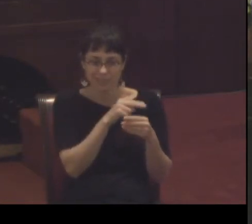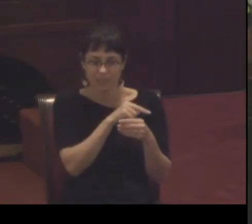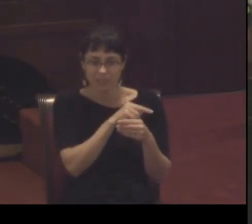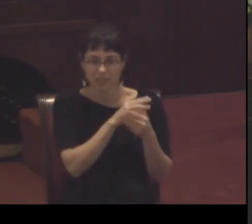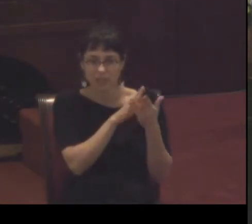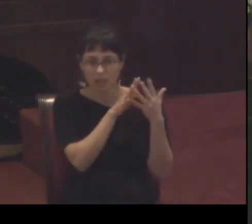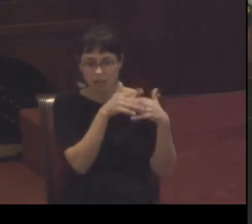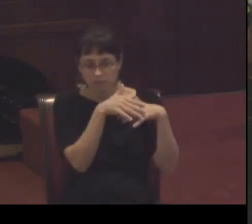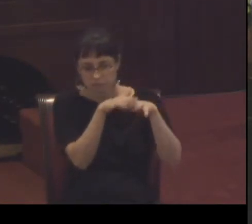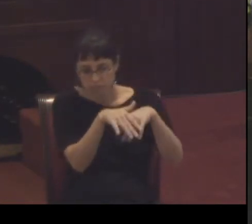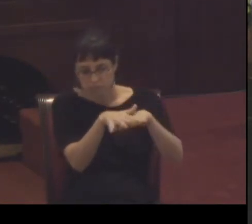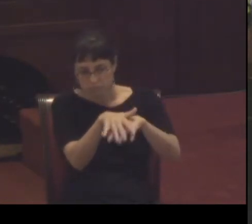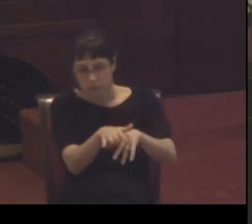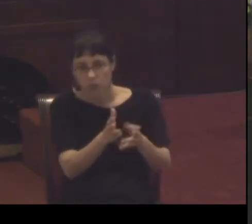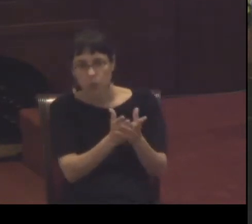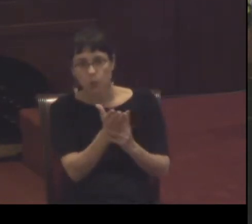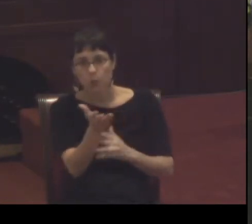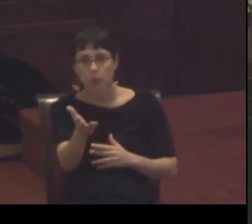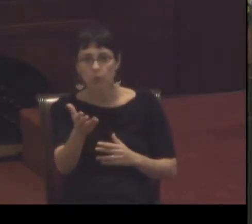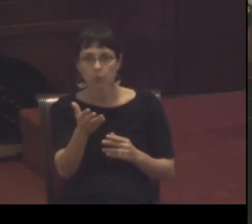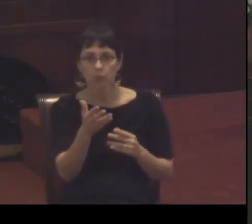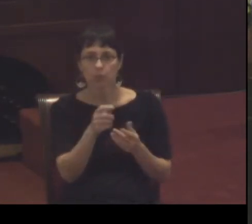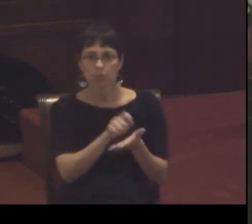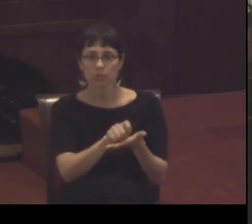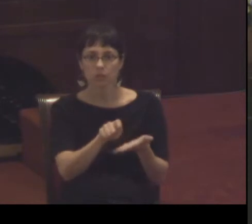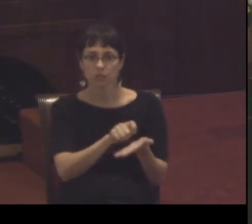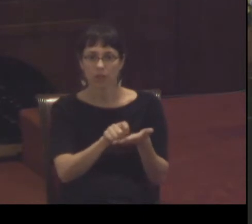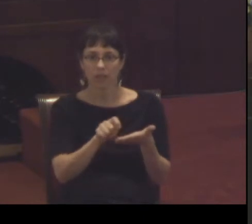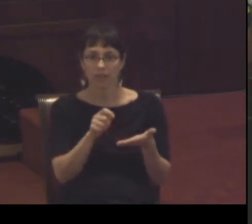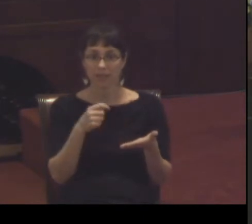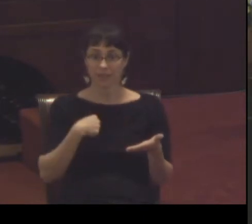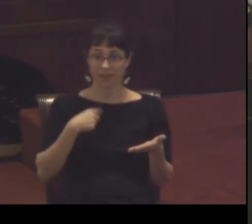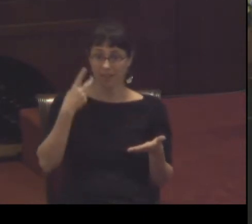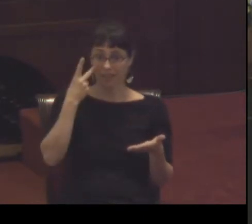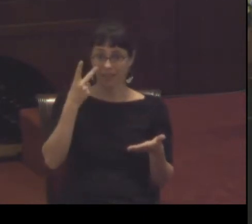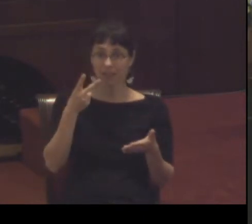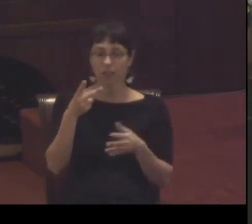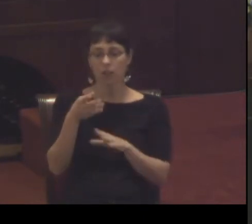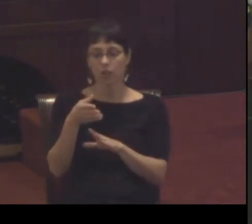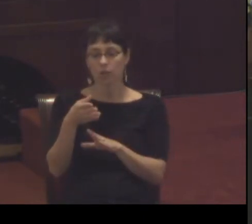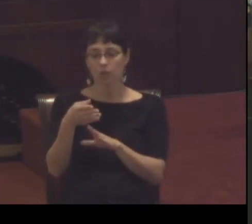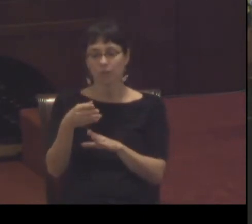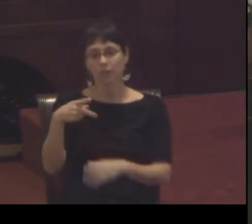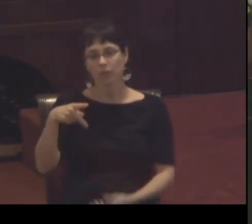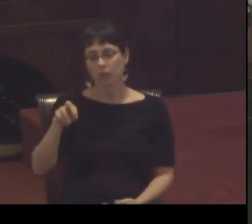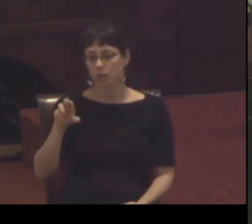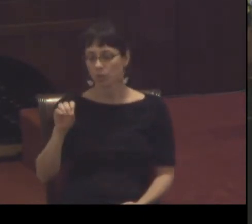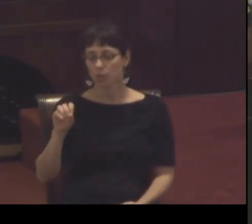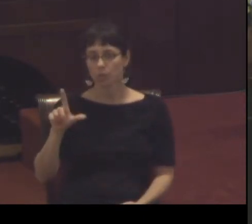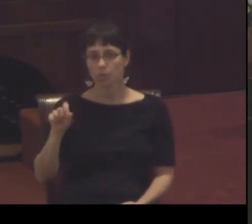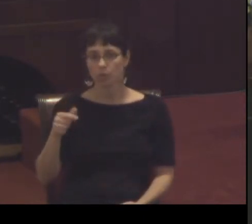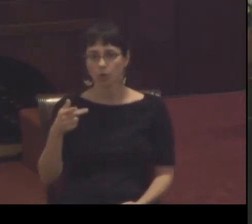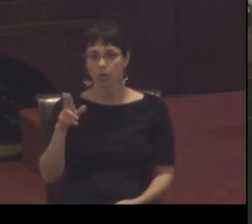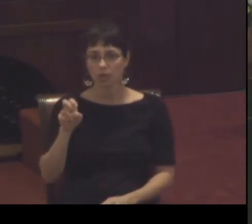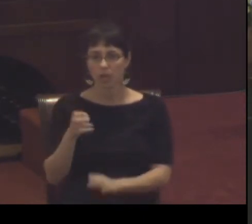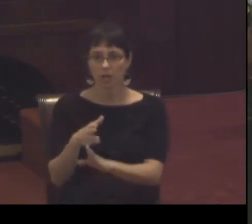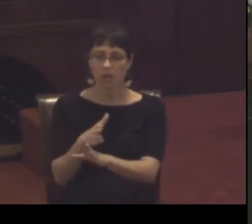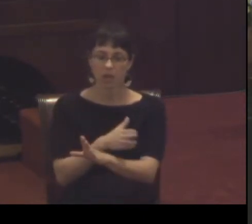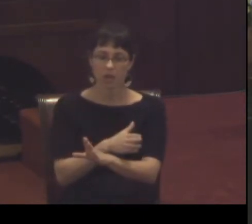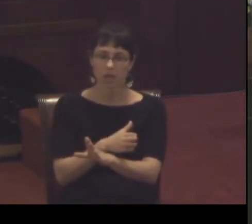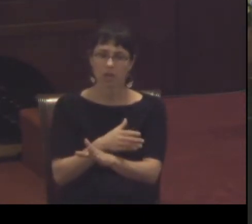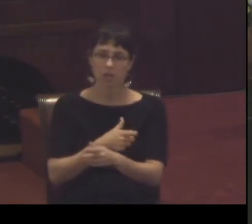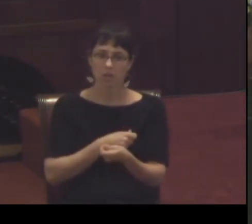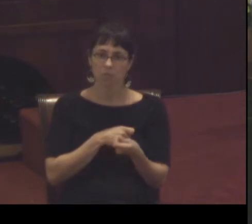I think the very form the very form of this prologue the poetry of it says something about God